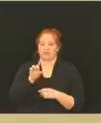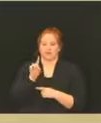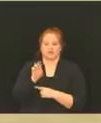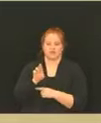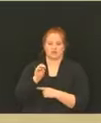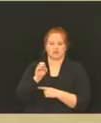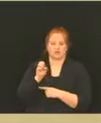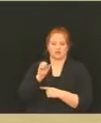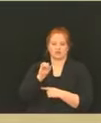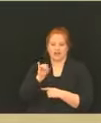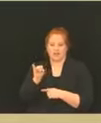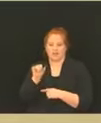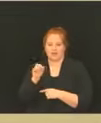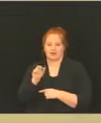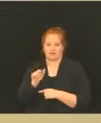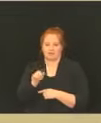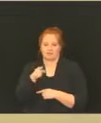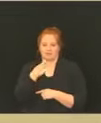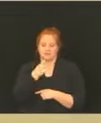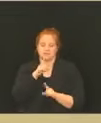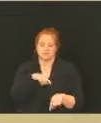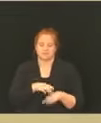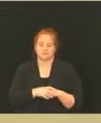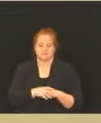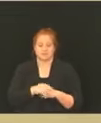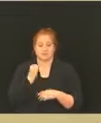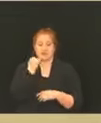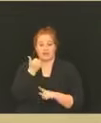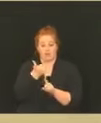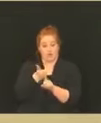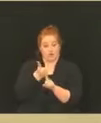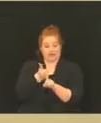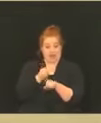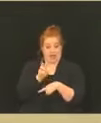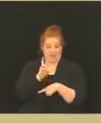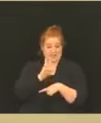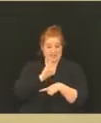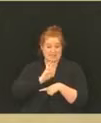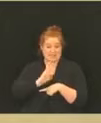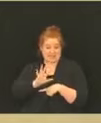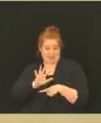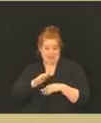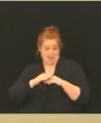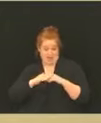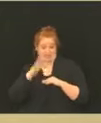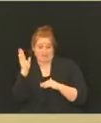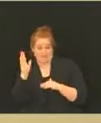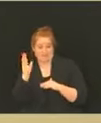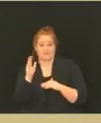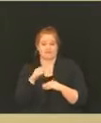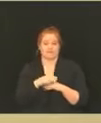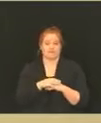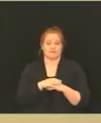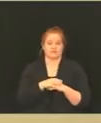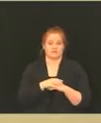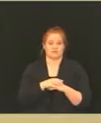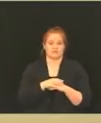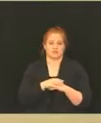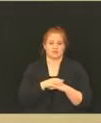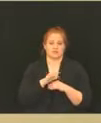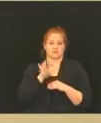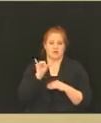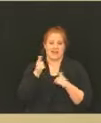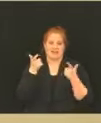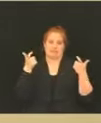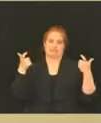if you are 65 or older, again, that's a very, very